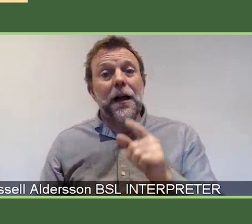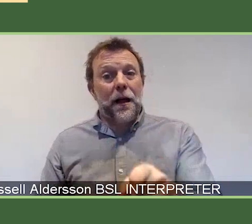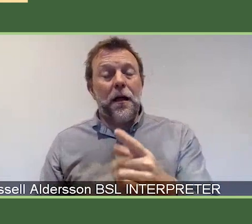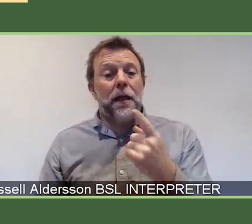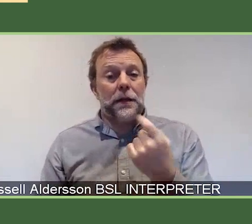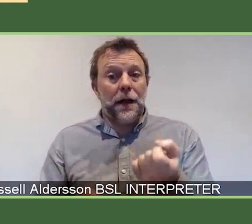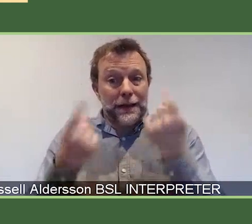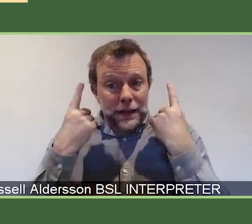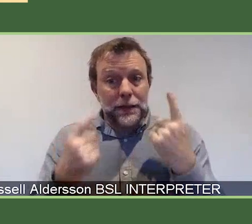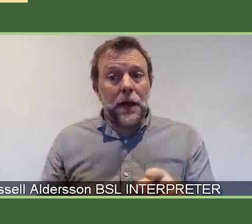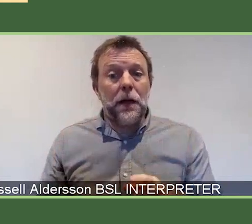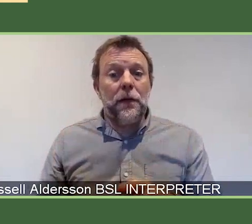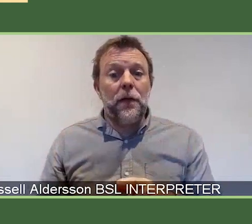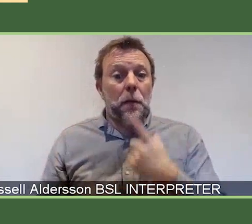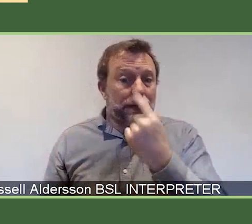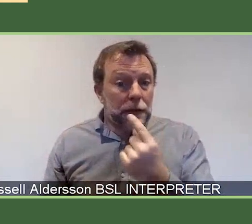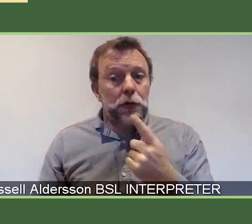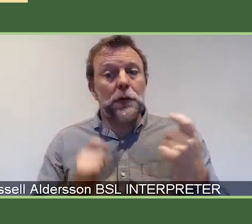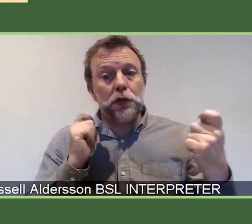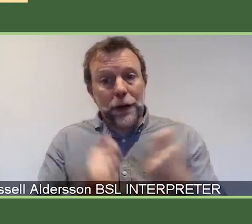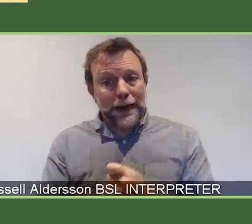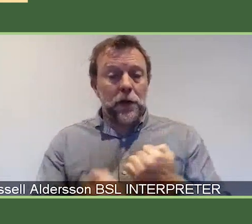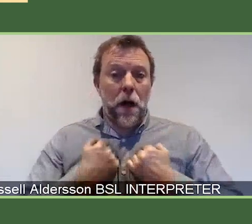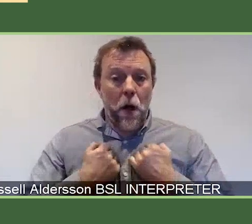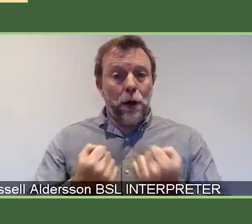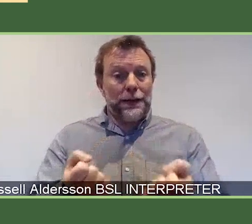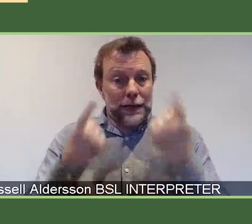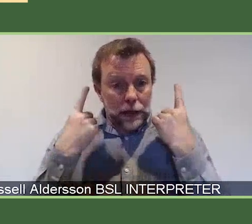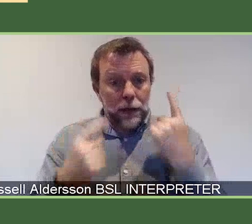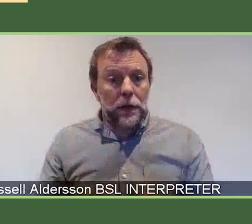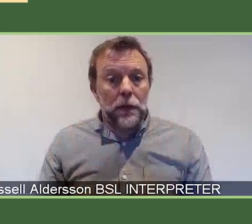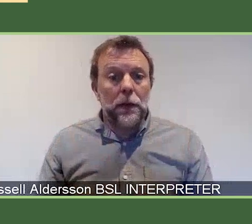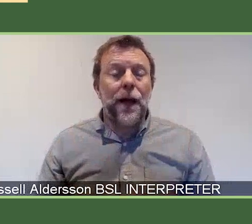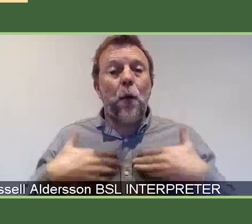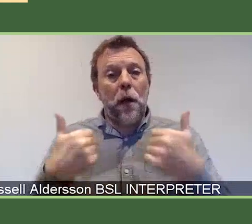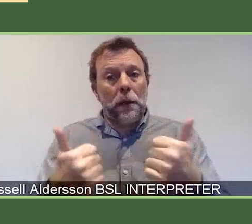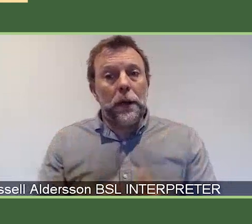the potential to change our understanding of life, health and well-being.